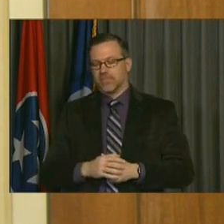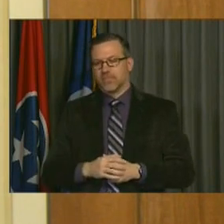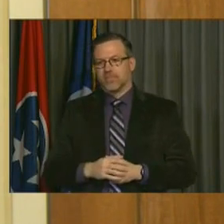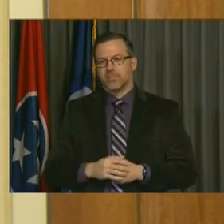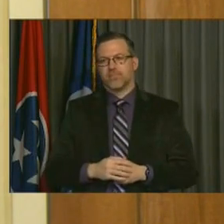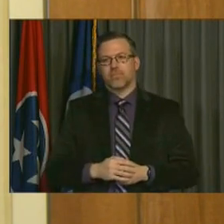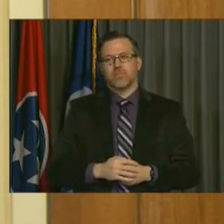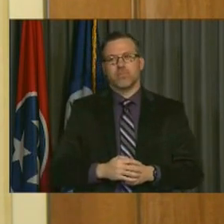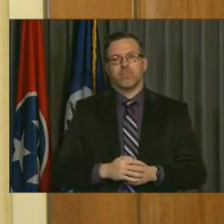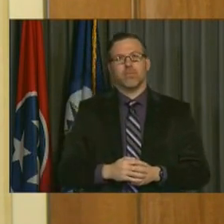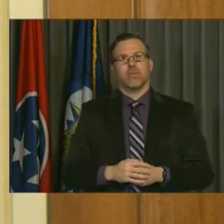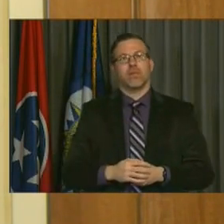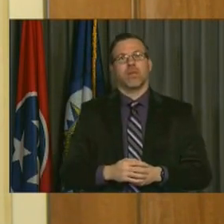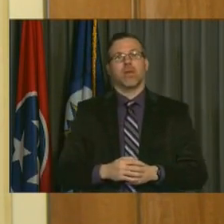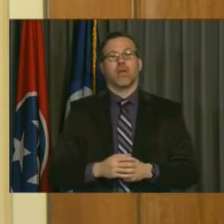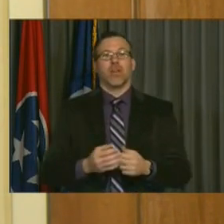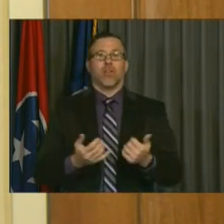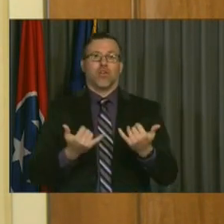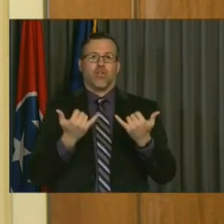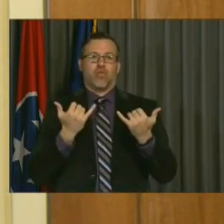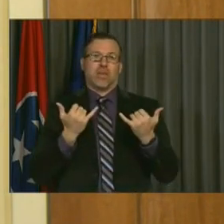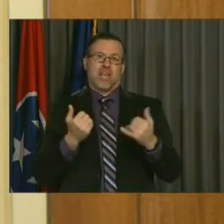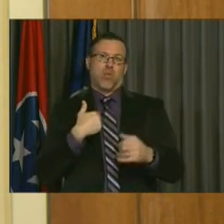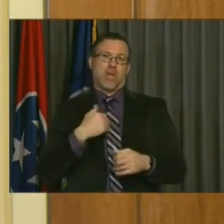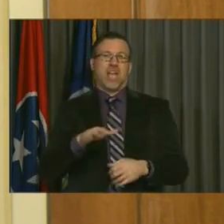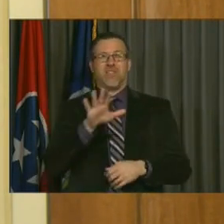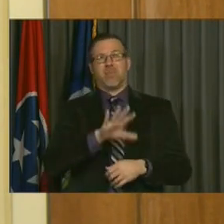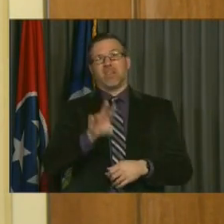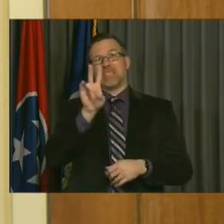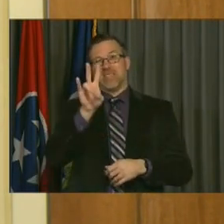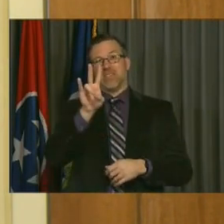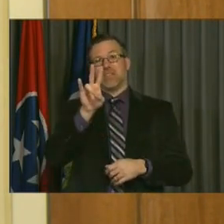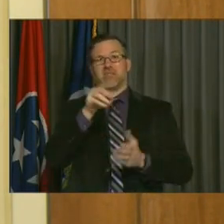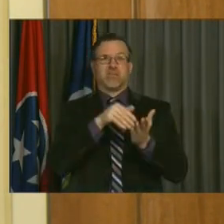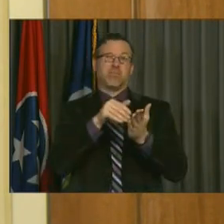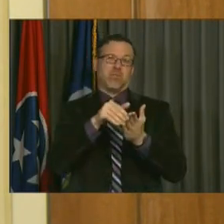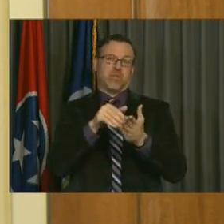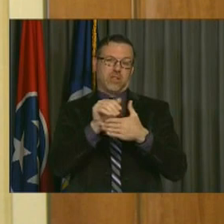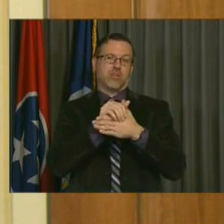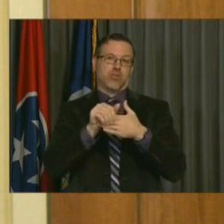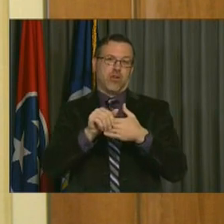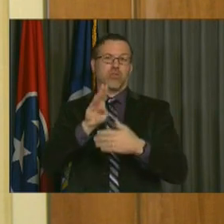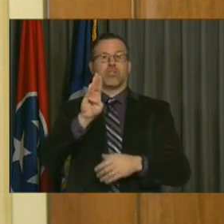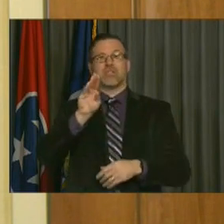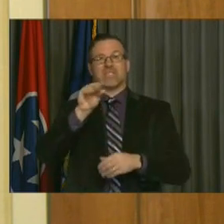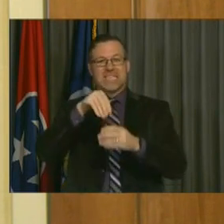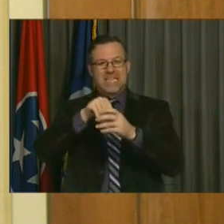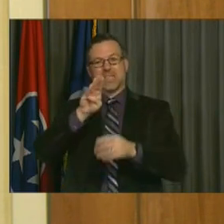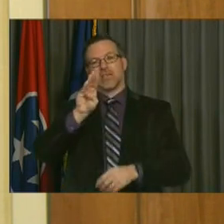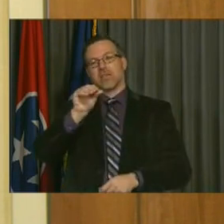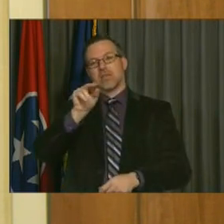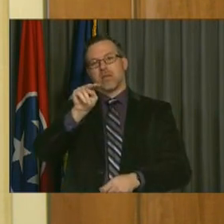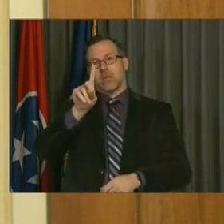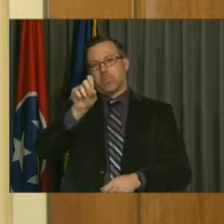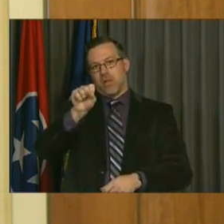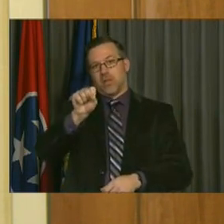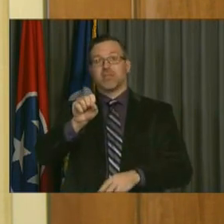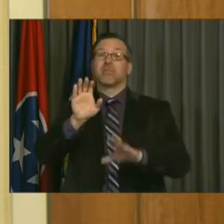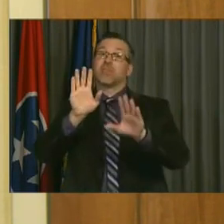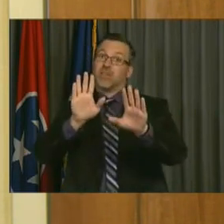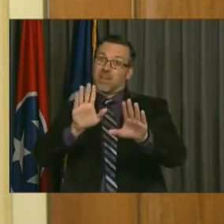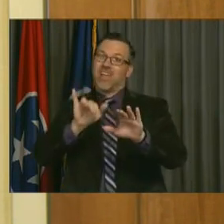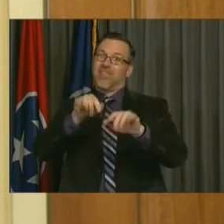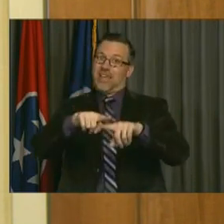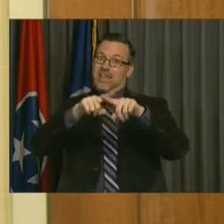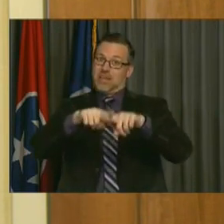The potential that we have right now is approximately $7 million. That would be subject, of course, to the interest rates that